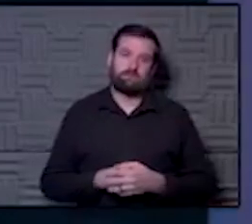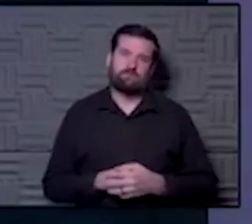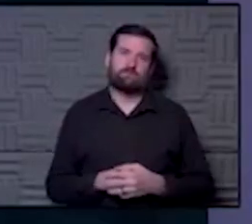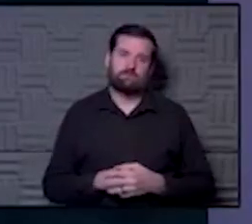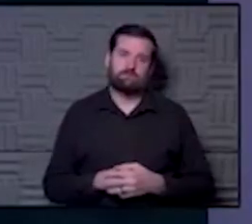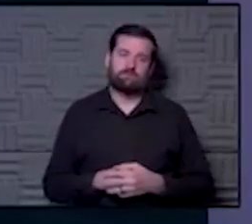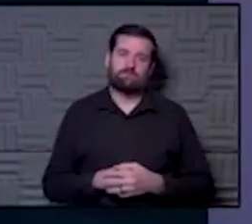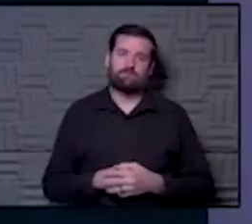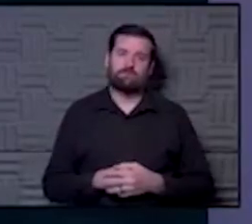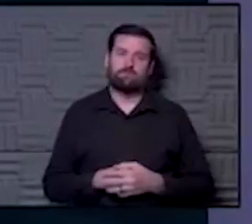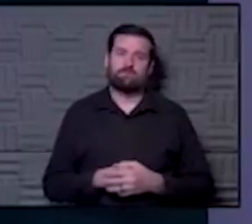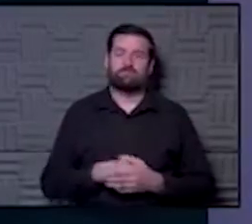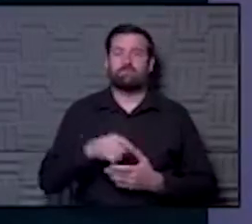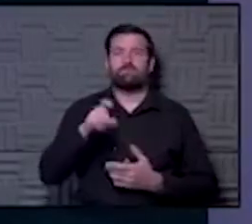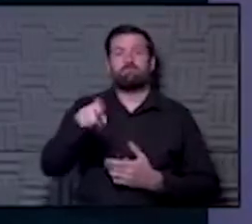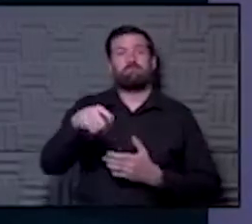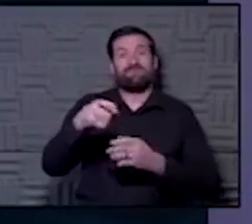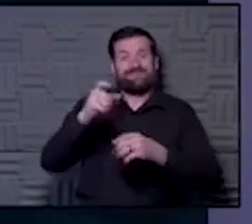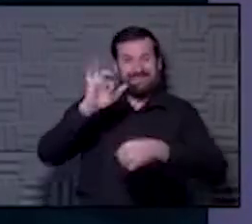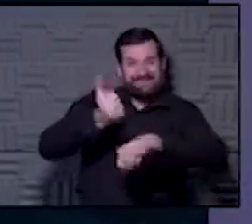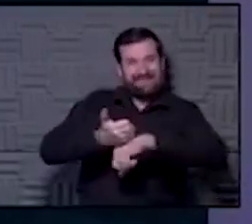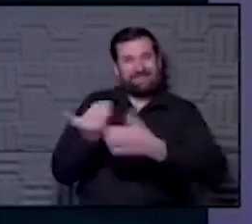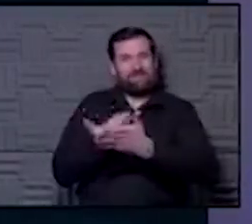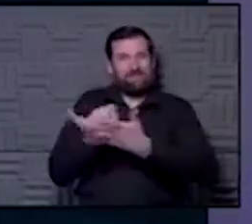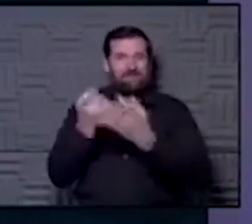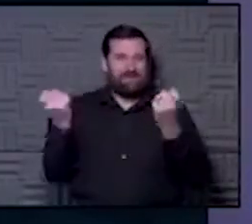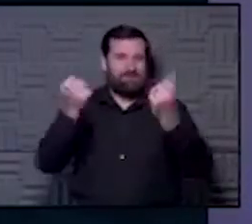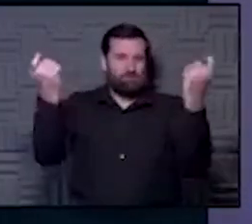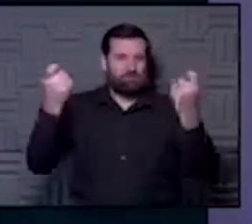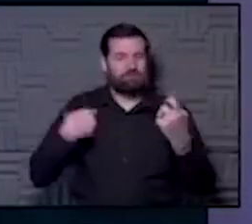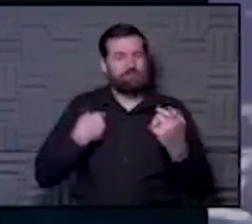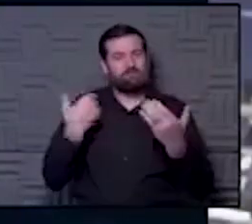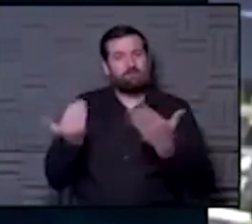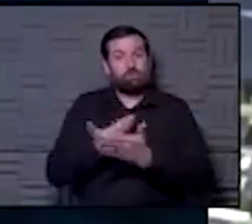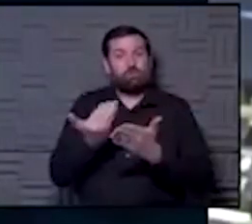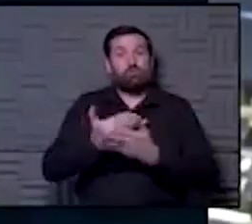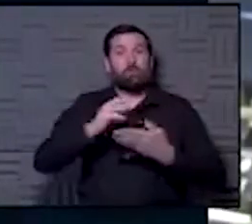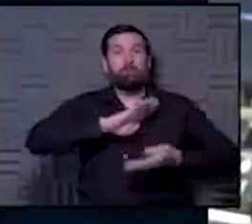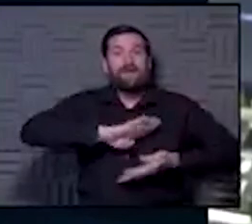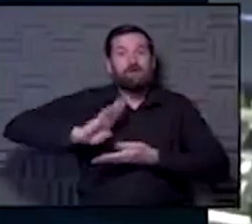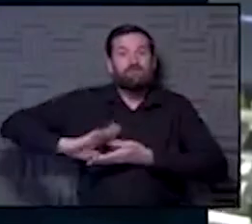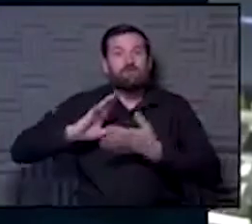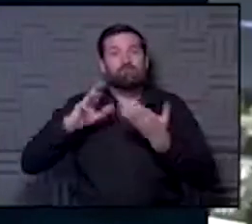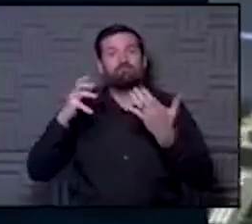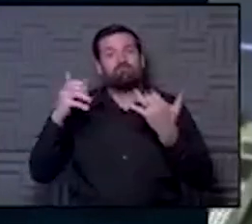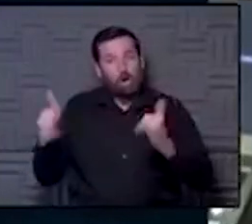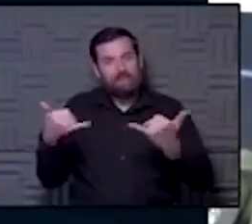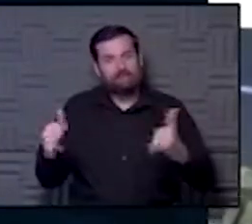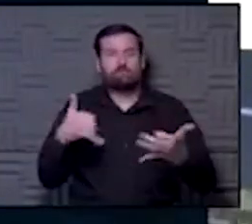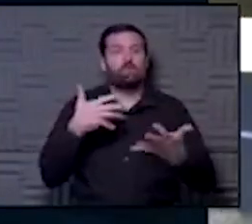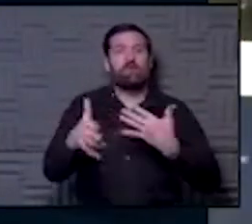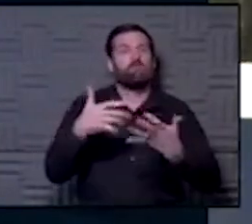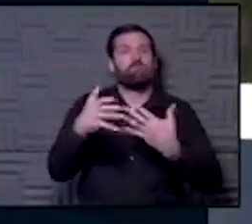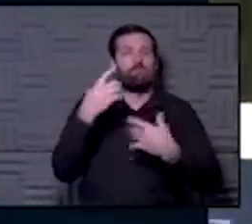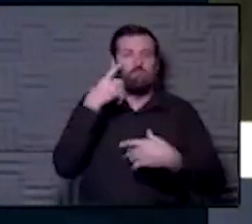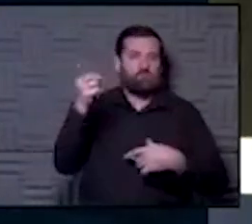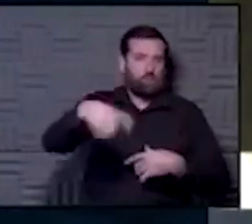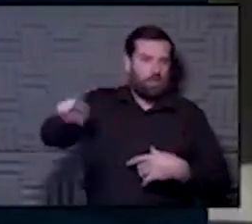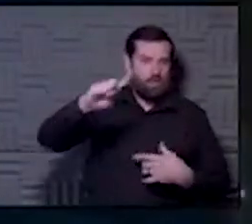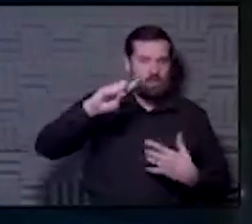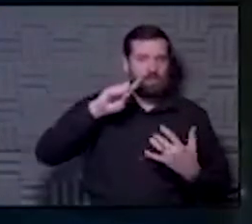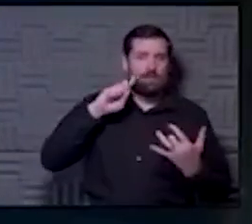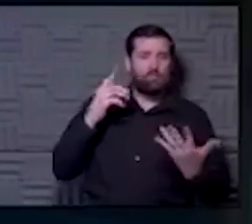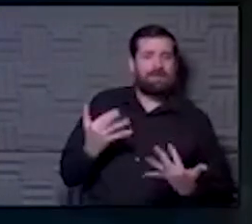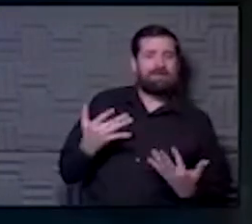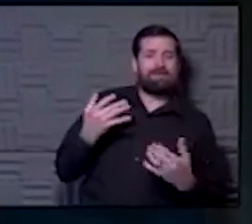We need to set new anniversaries. We need to set new mammography parties. Whatever it was for you, waiting